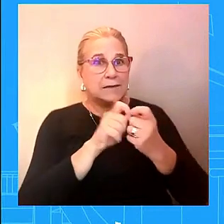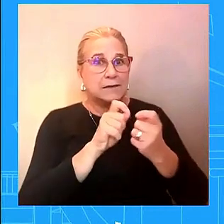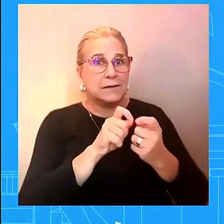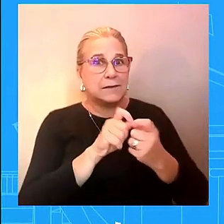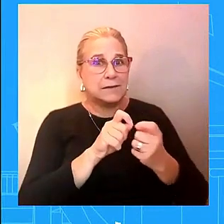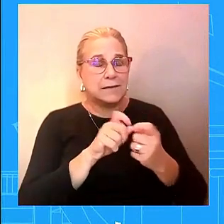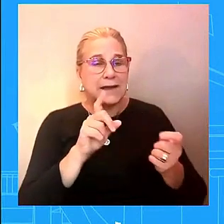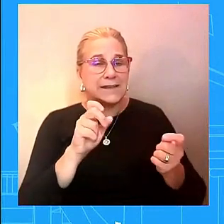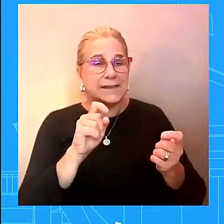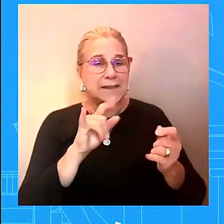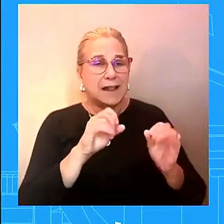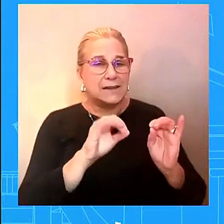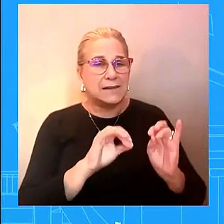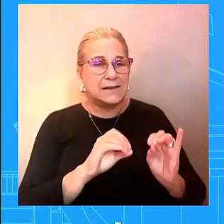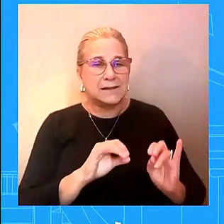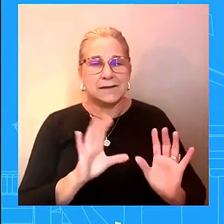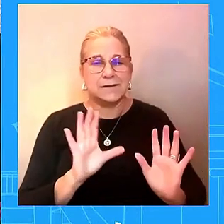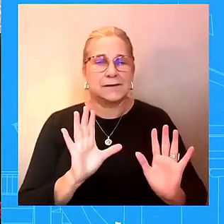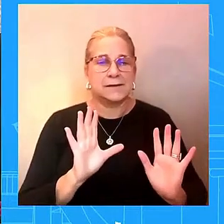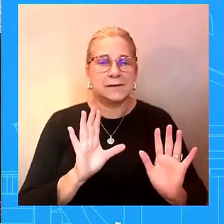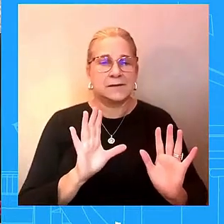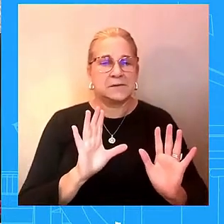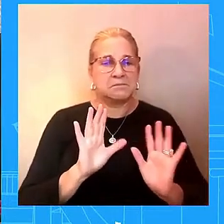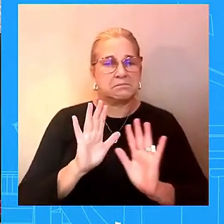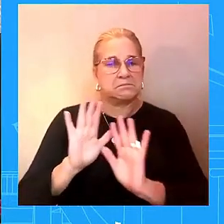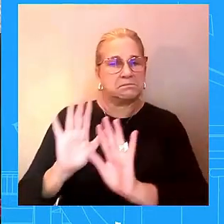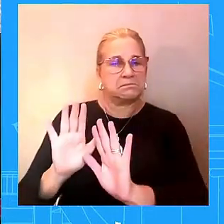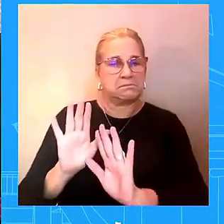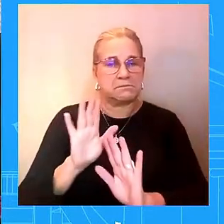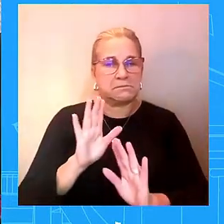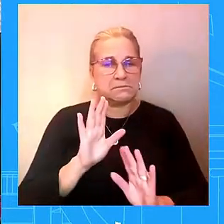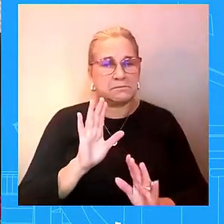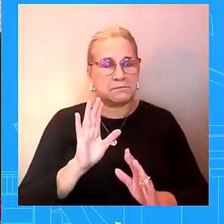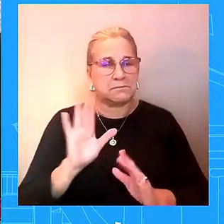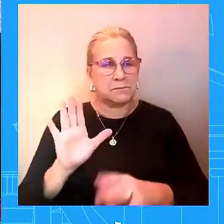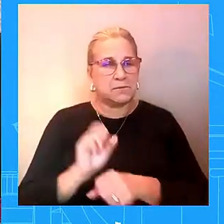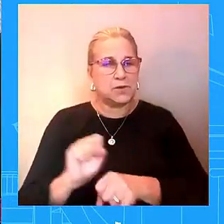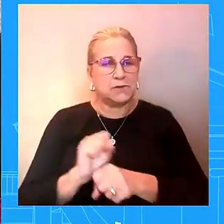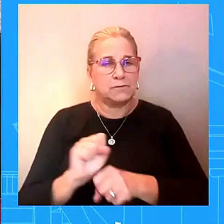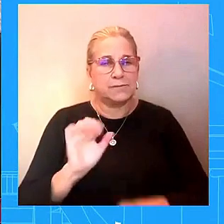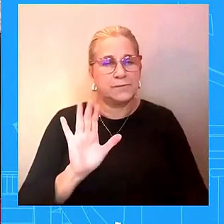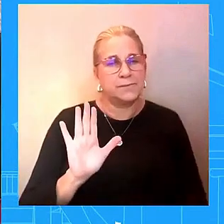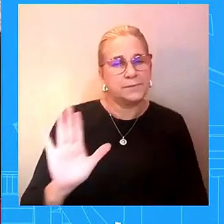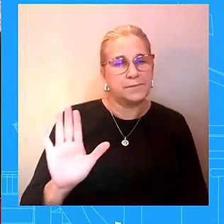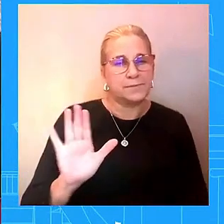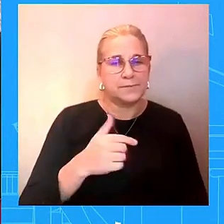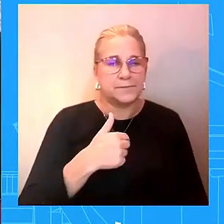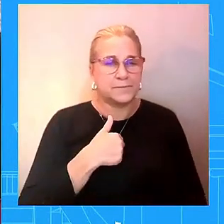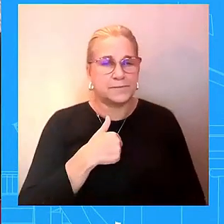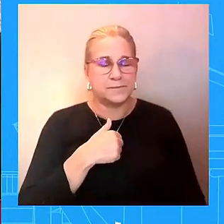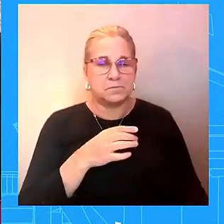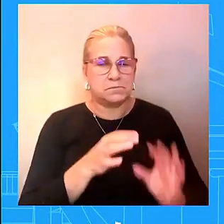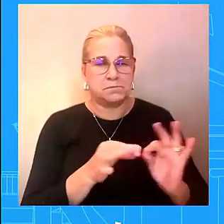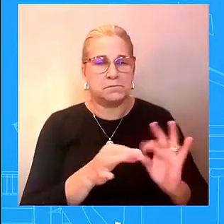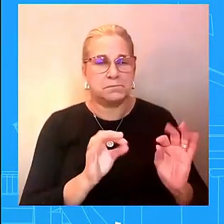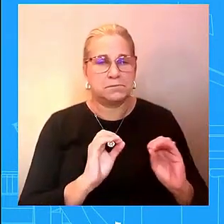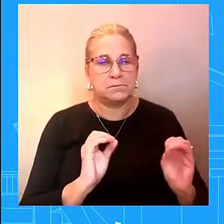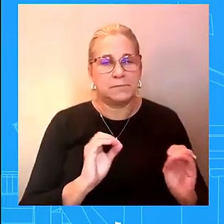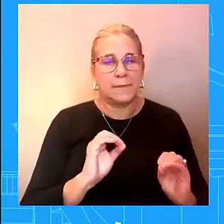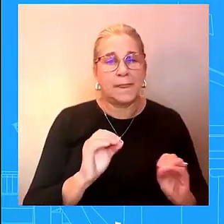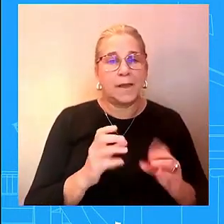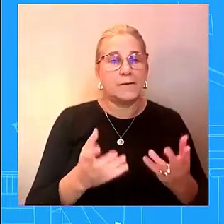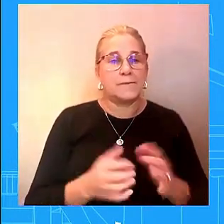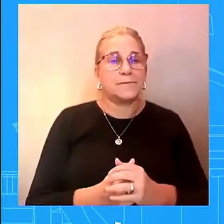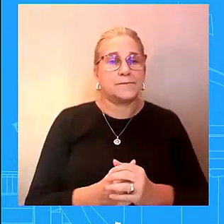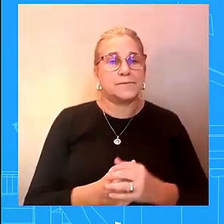uh about them can you speak to any changes the president might have in mind that he might want to see going forward so i'm not going to get ahead of it as i